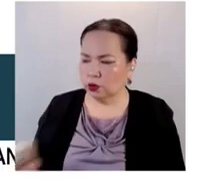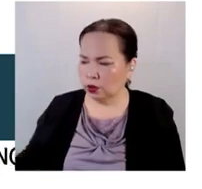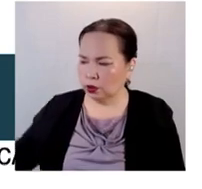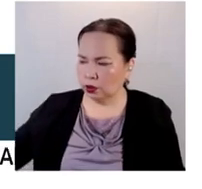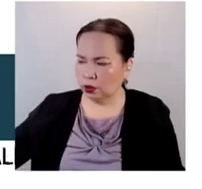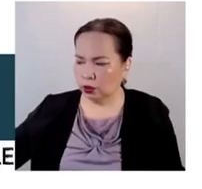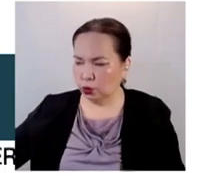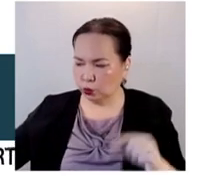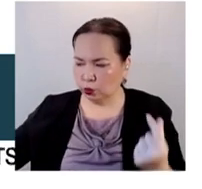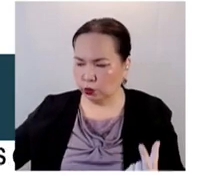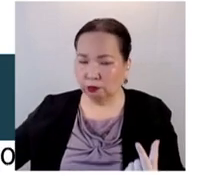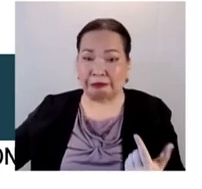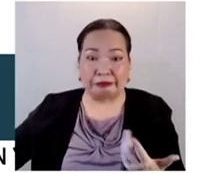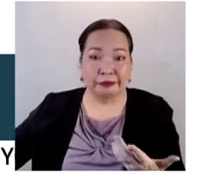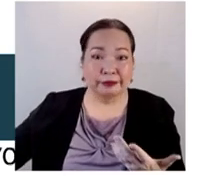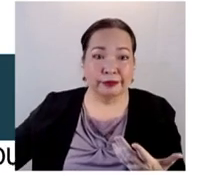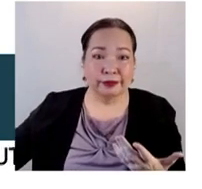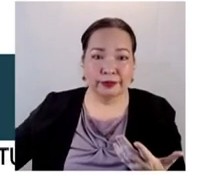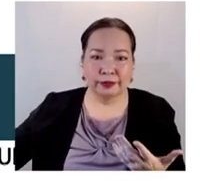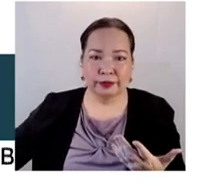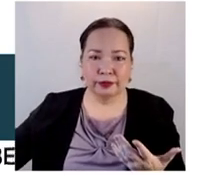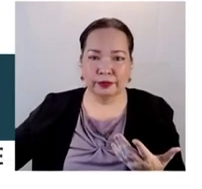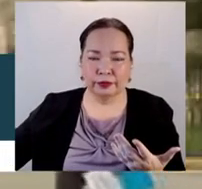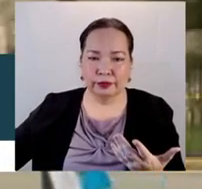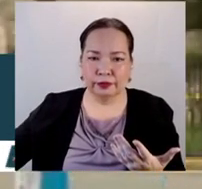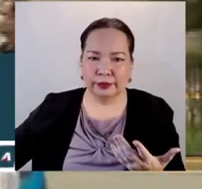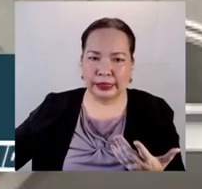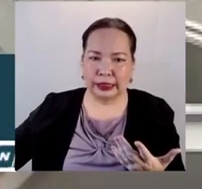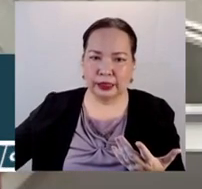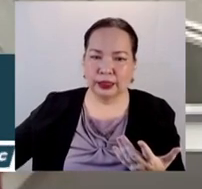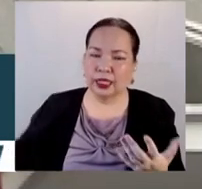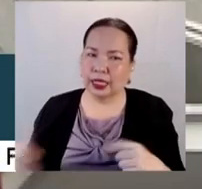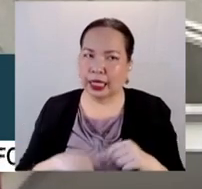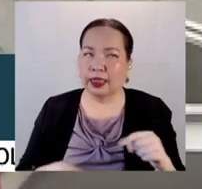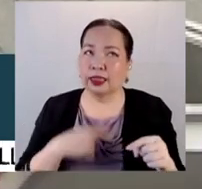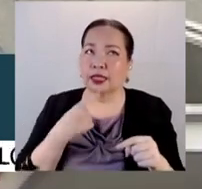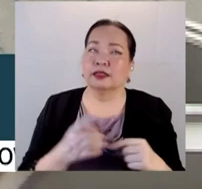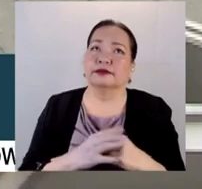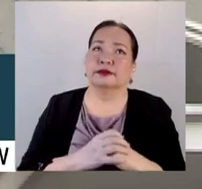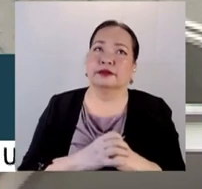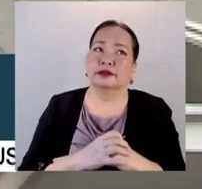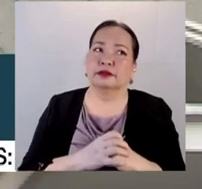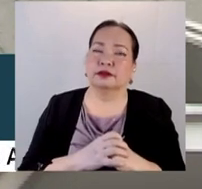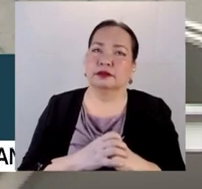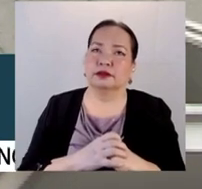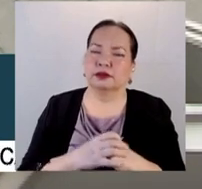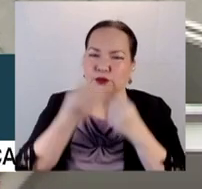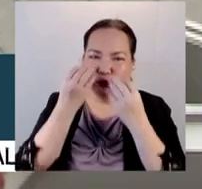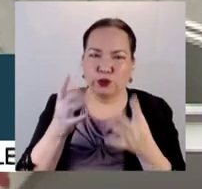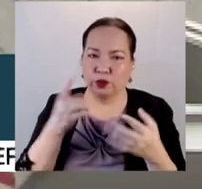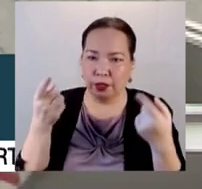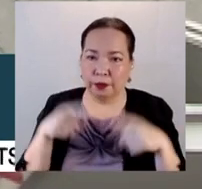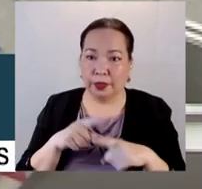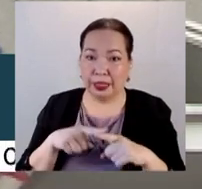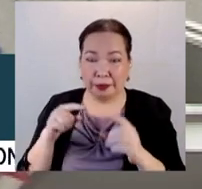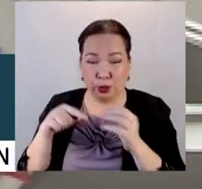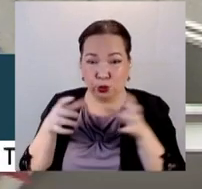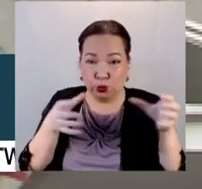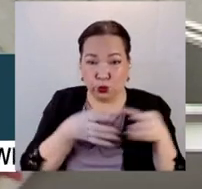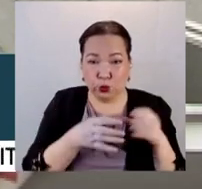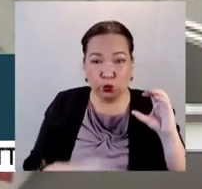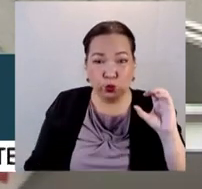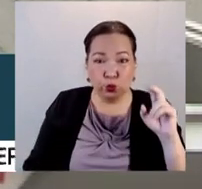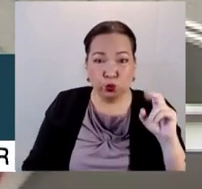I cannot yet, at this point, ma'am, tell you whatever will happen because that will depend on the